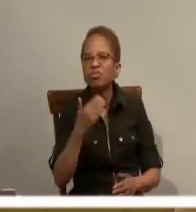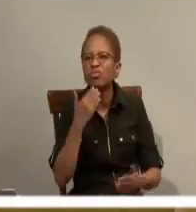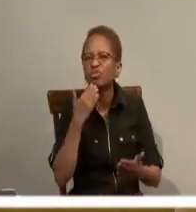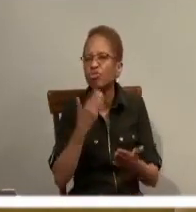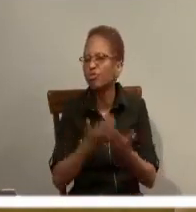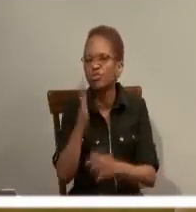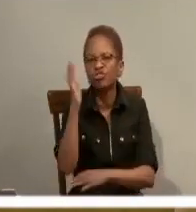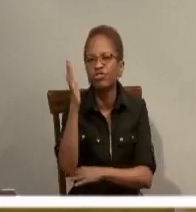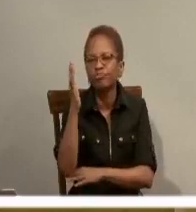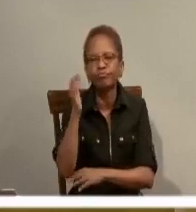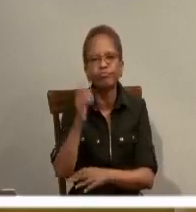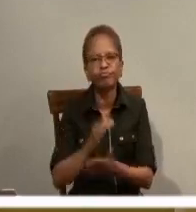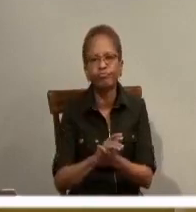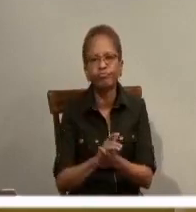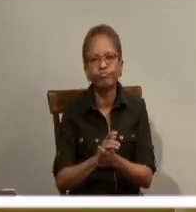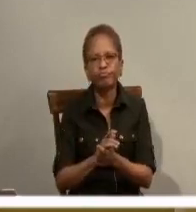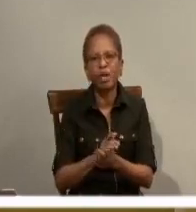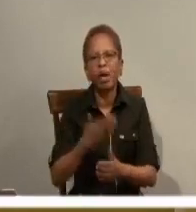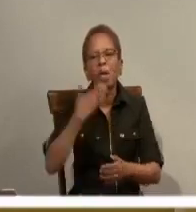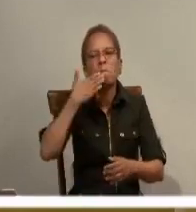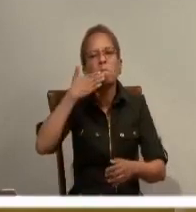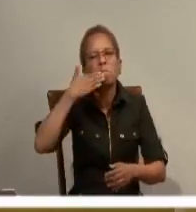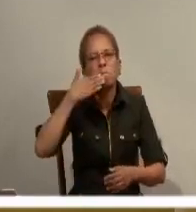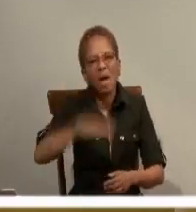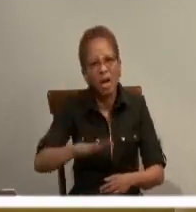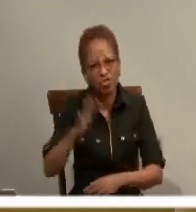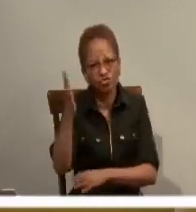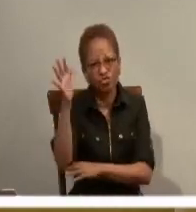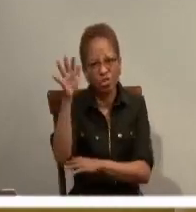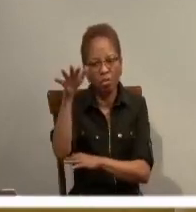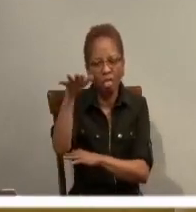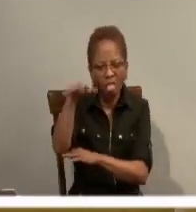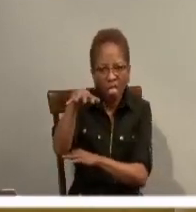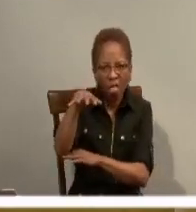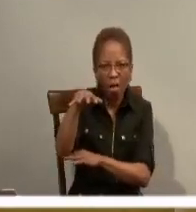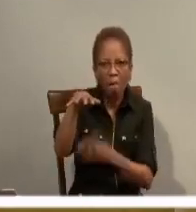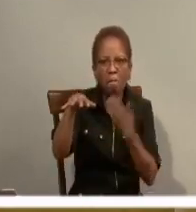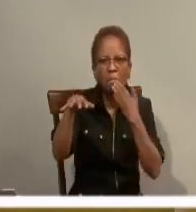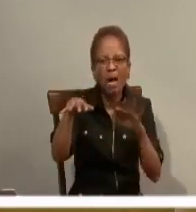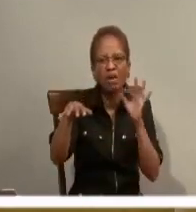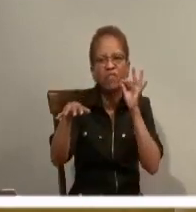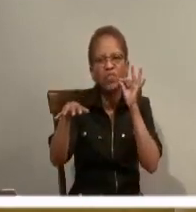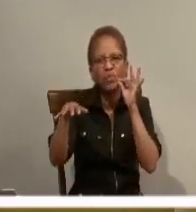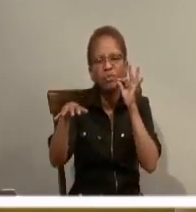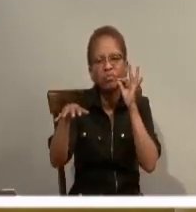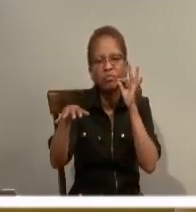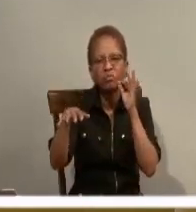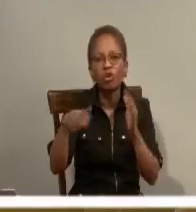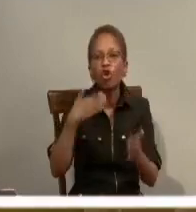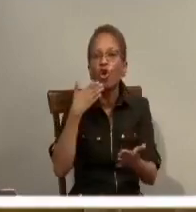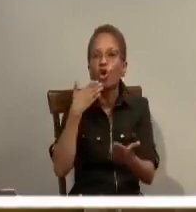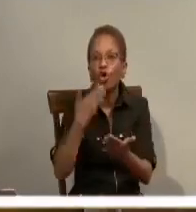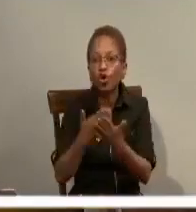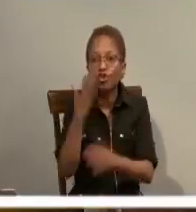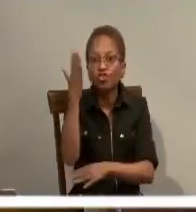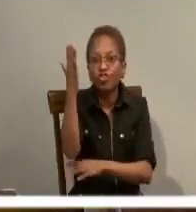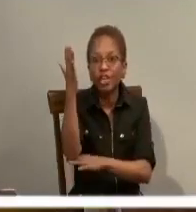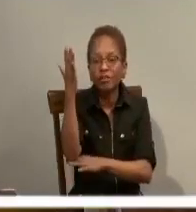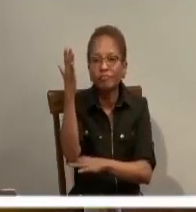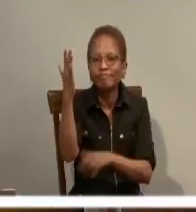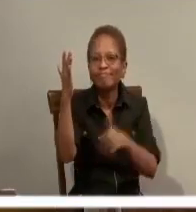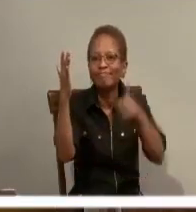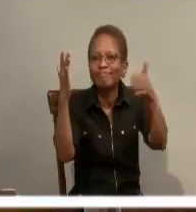good fruit. Bad tree, bad fruit. At the end of the text it says that